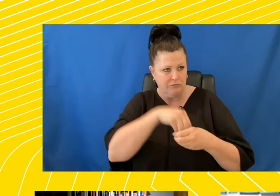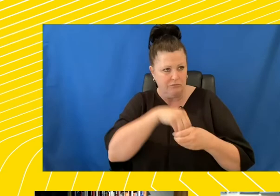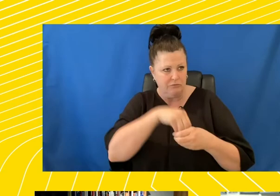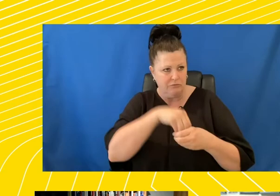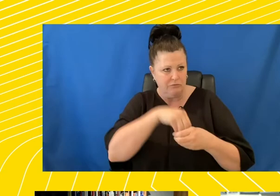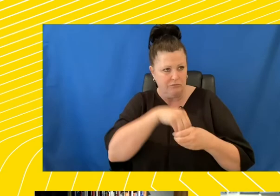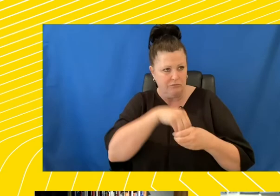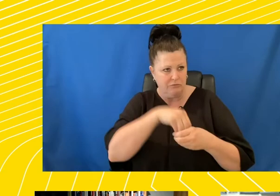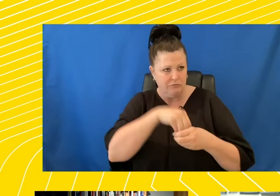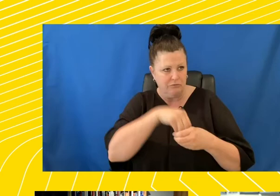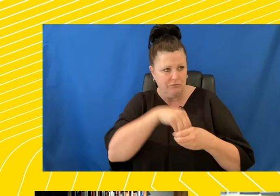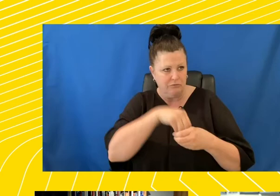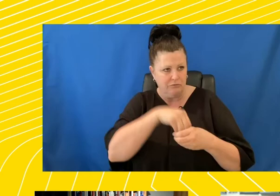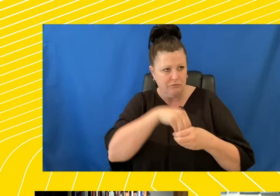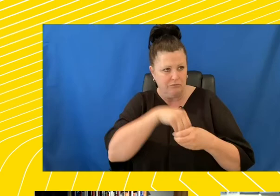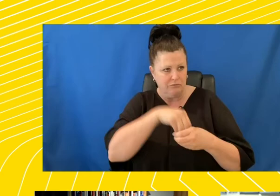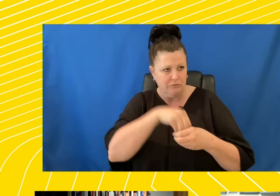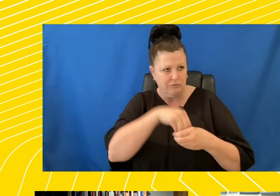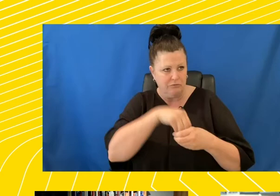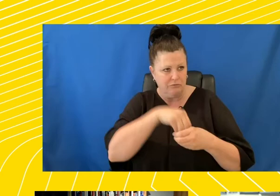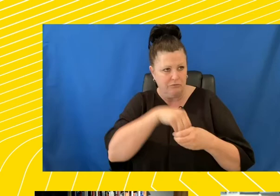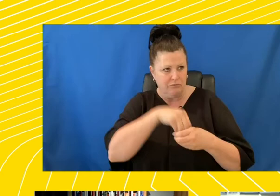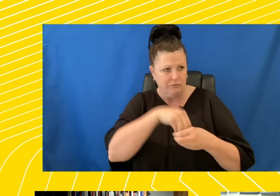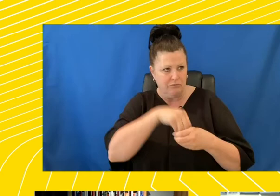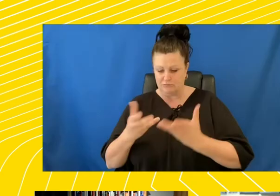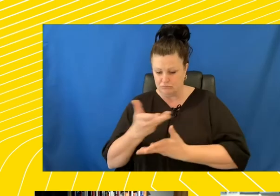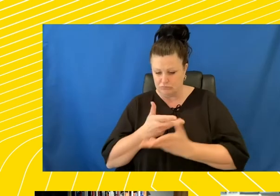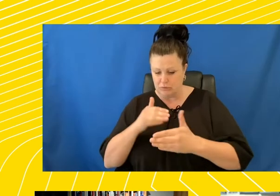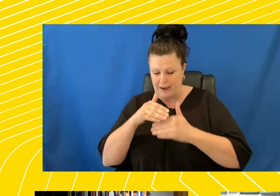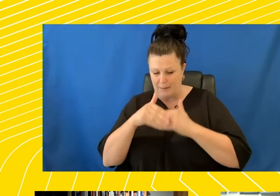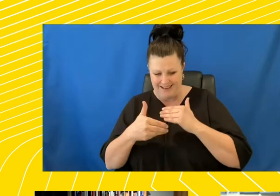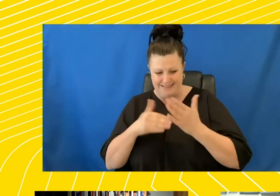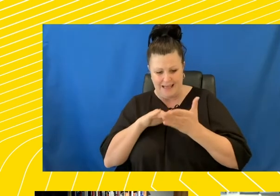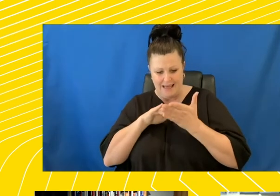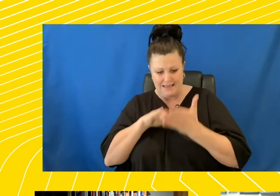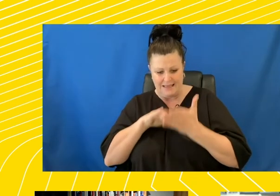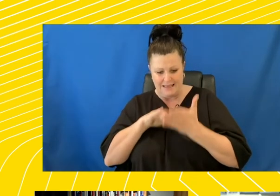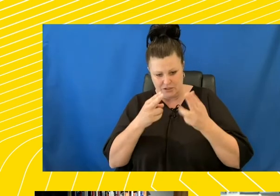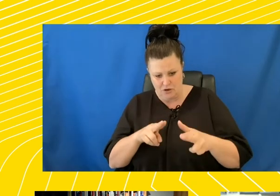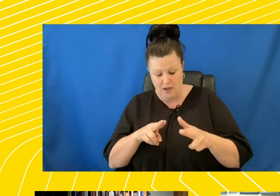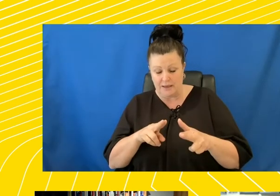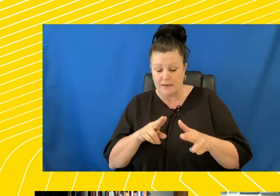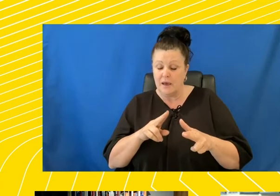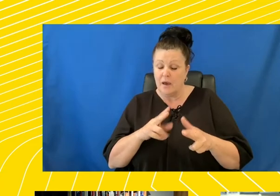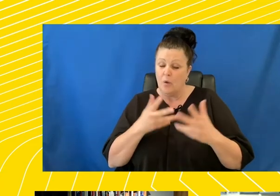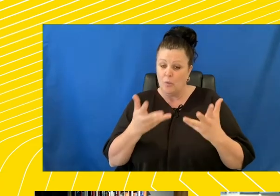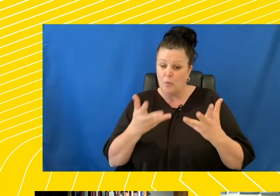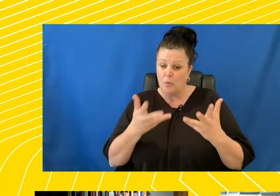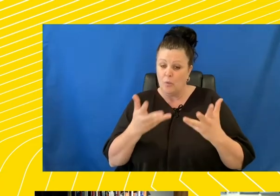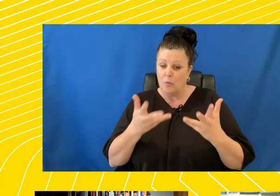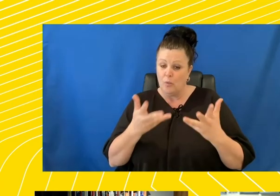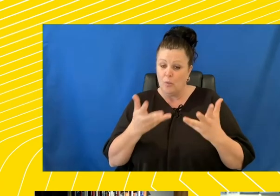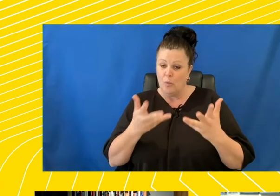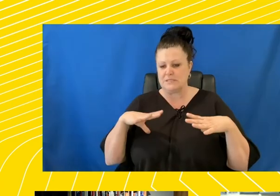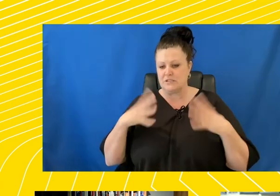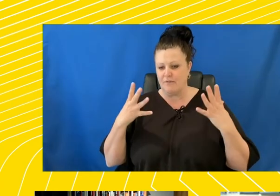conversation around assisted dying in the context of this conversation is to say, well, this had been a default and I